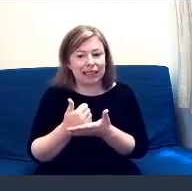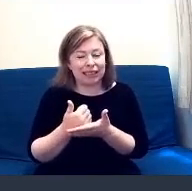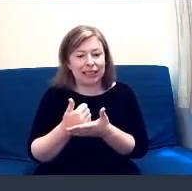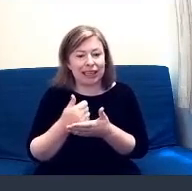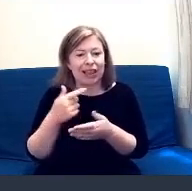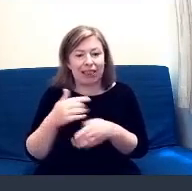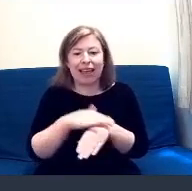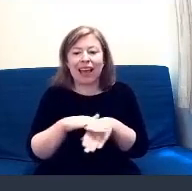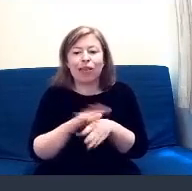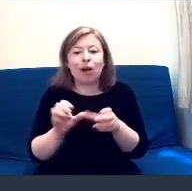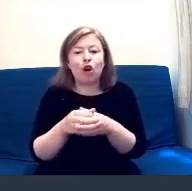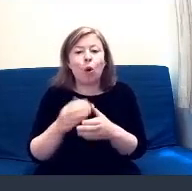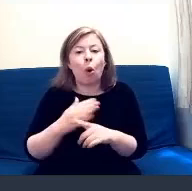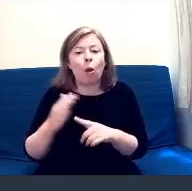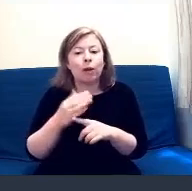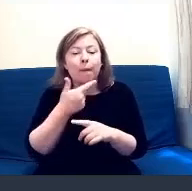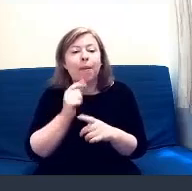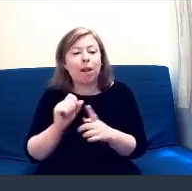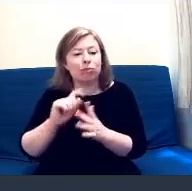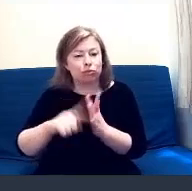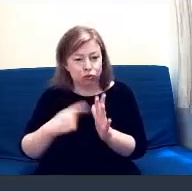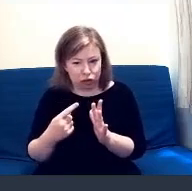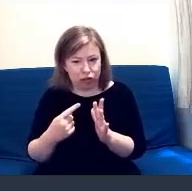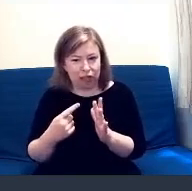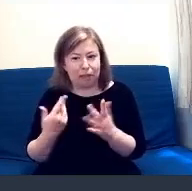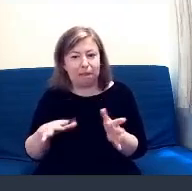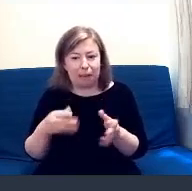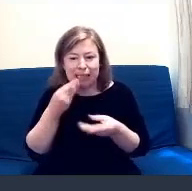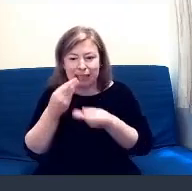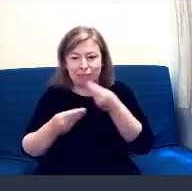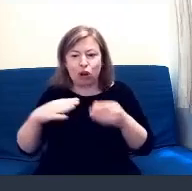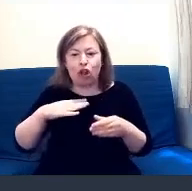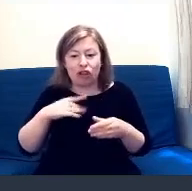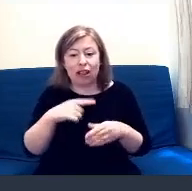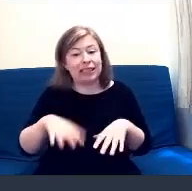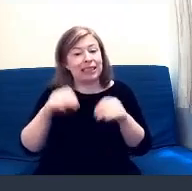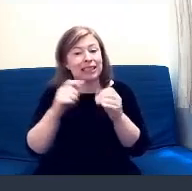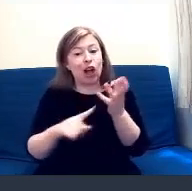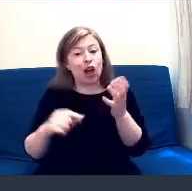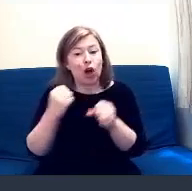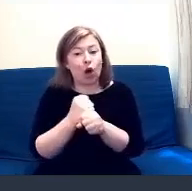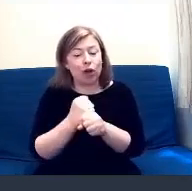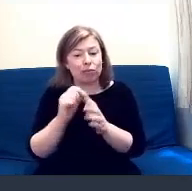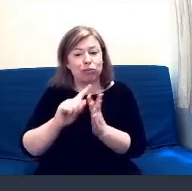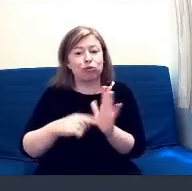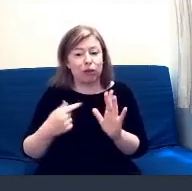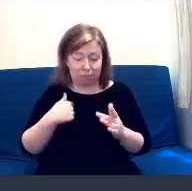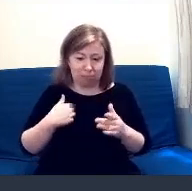people project. As Ruby explained, this project started in August, and I joined this team in August as well, so I'm fairly new.